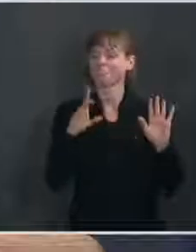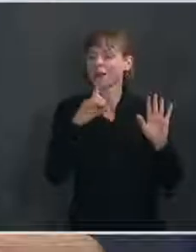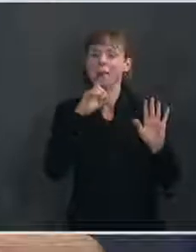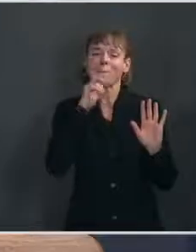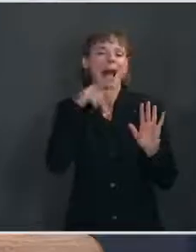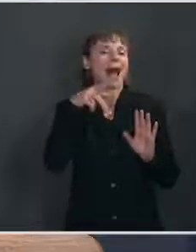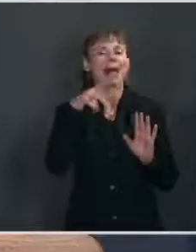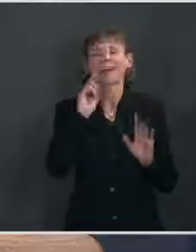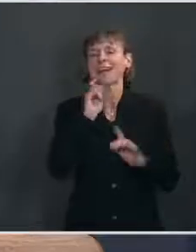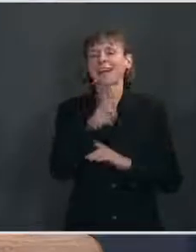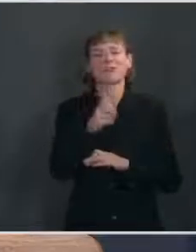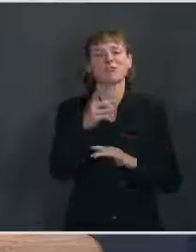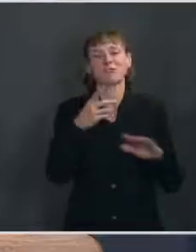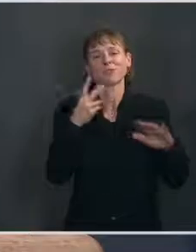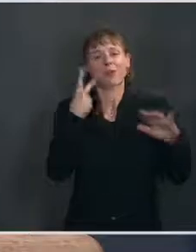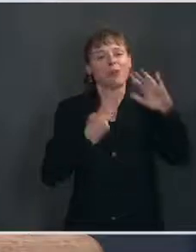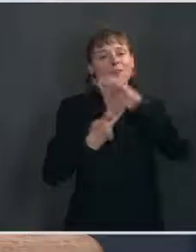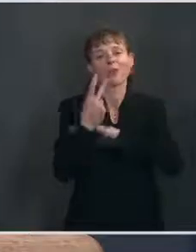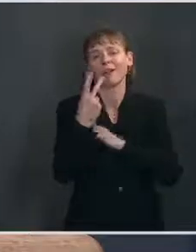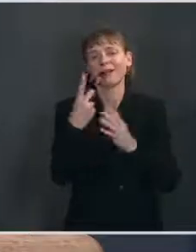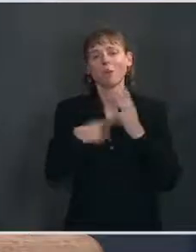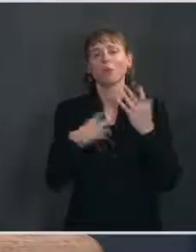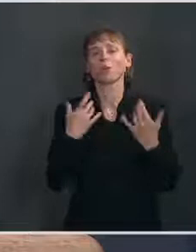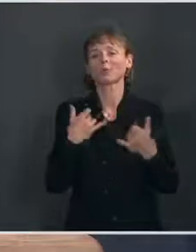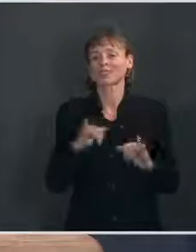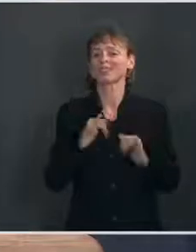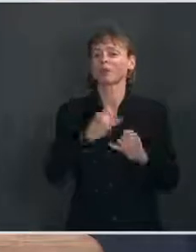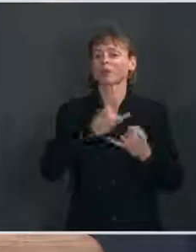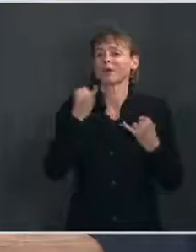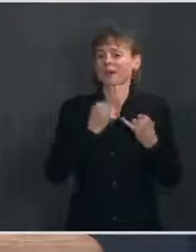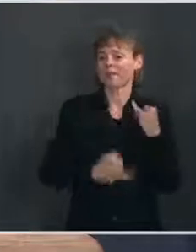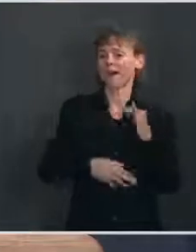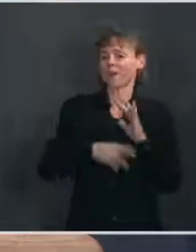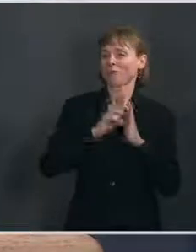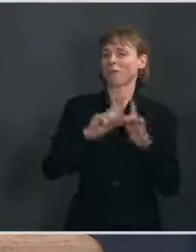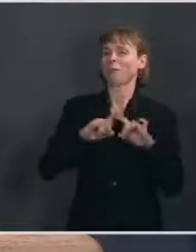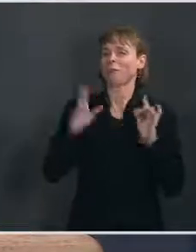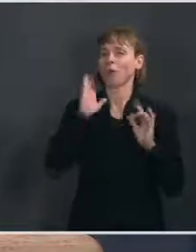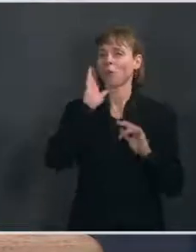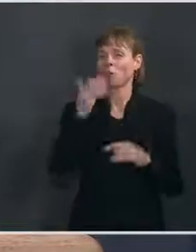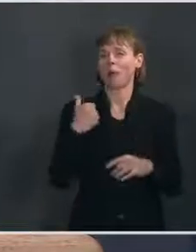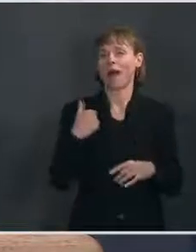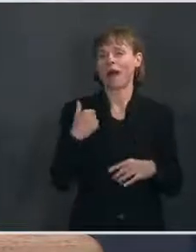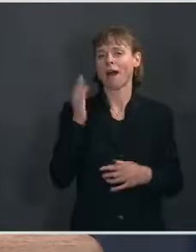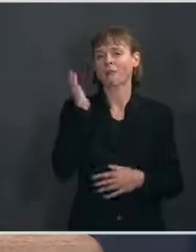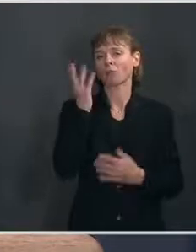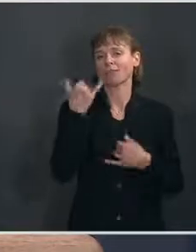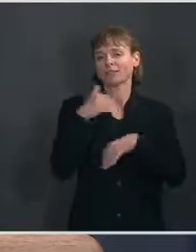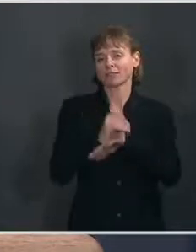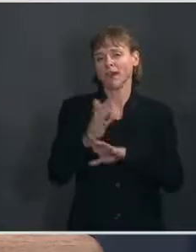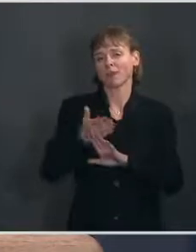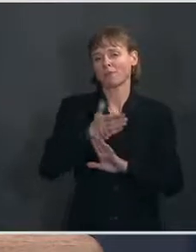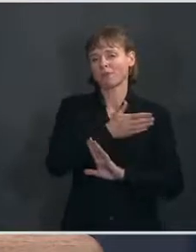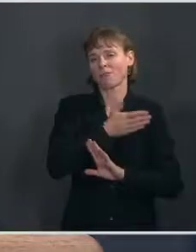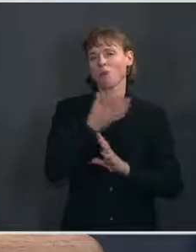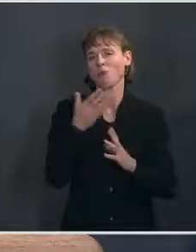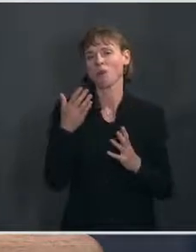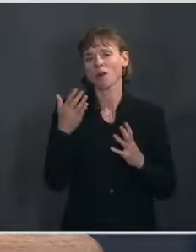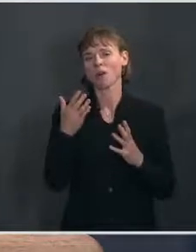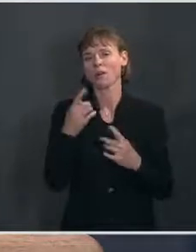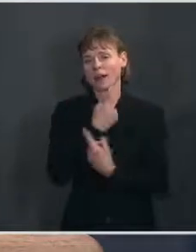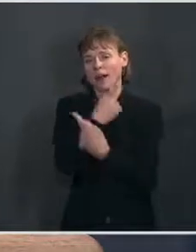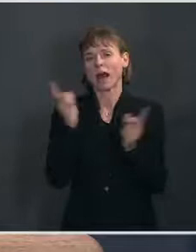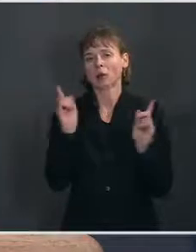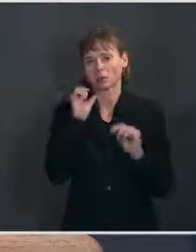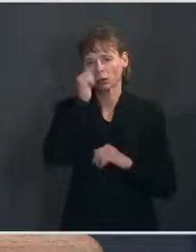preview it more for you. We're still kind of doing the final review, believe it or not. But we'll have a briefing tonight in advance of our announcement tomorrow.